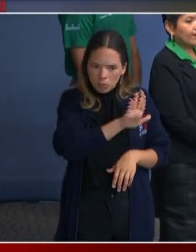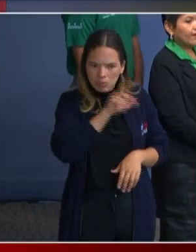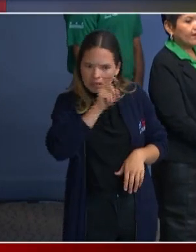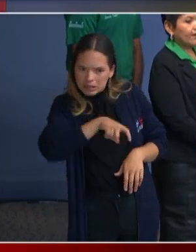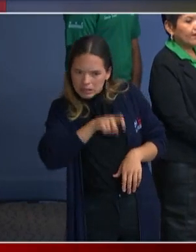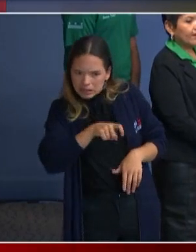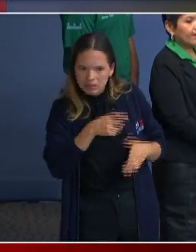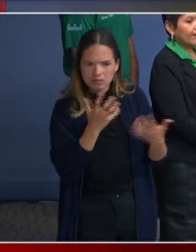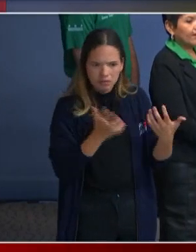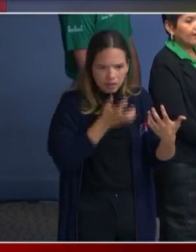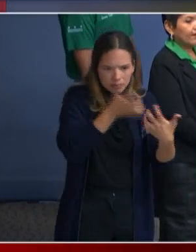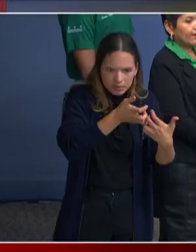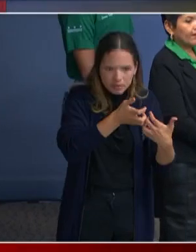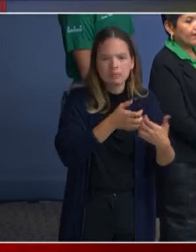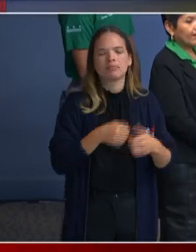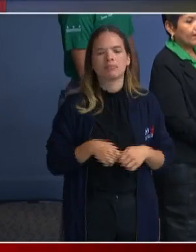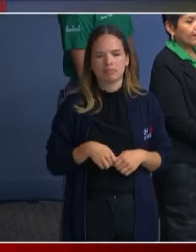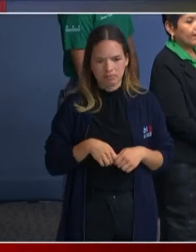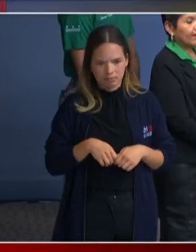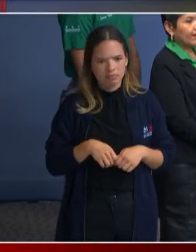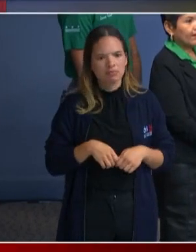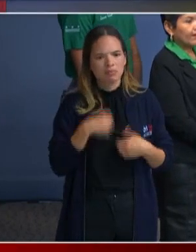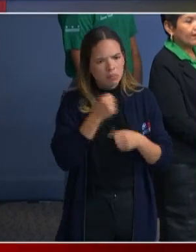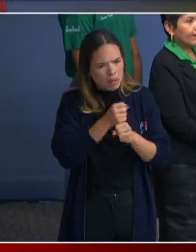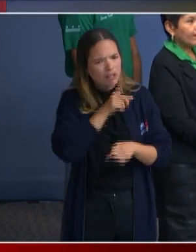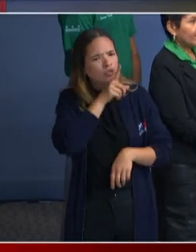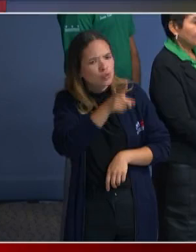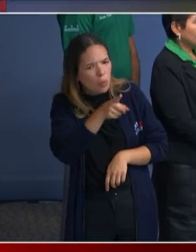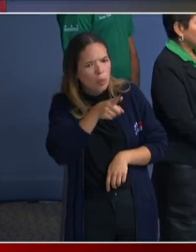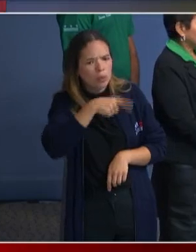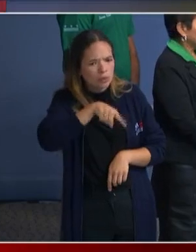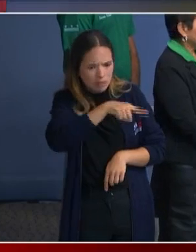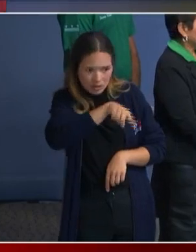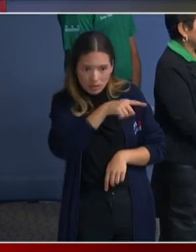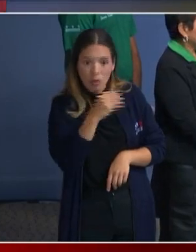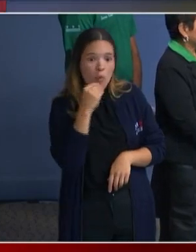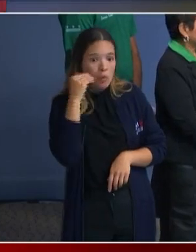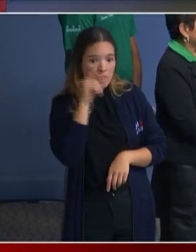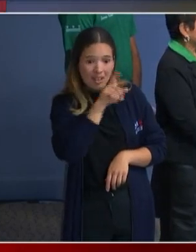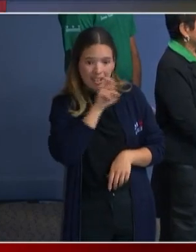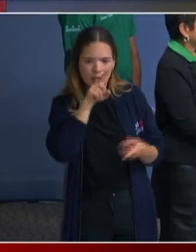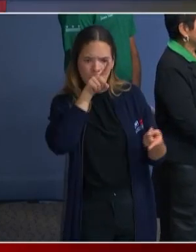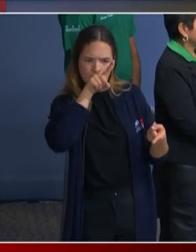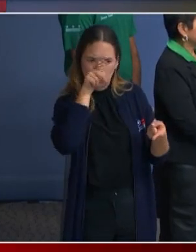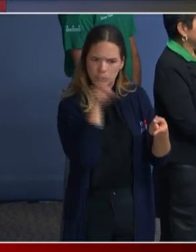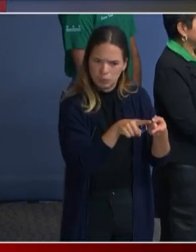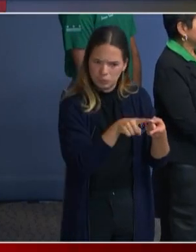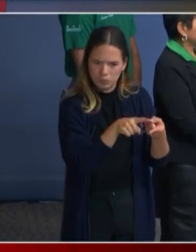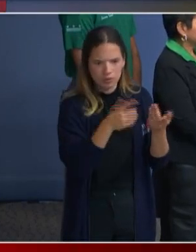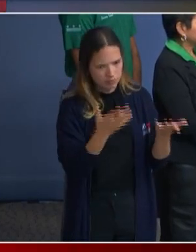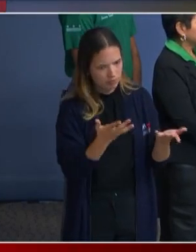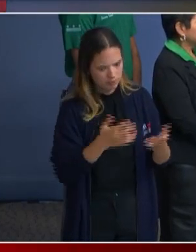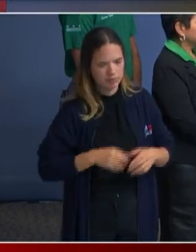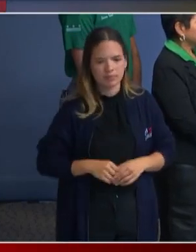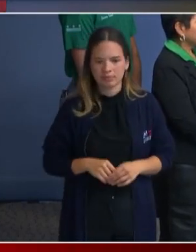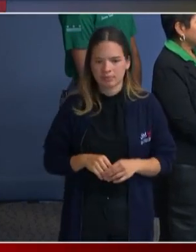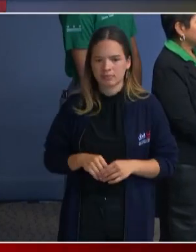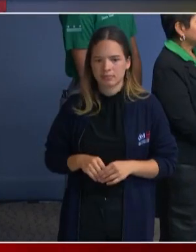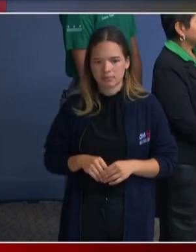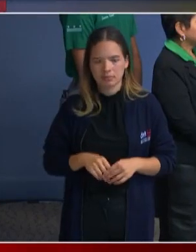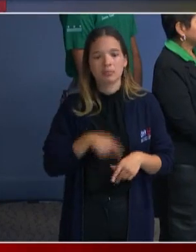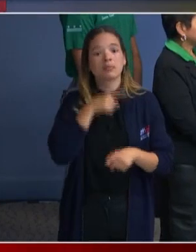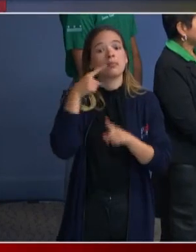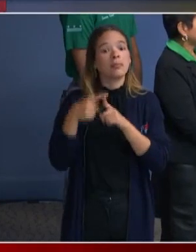to making homelessness rare, brief and non-recurring. We are also recognizing that the district's homeless